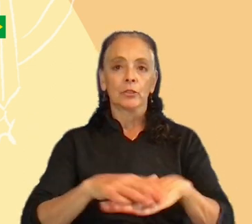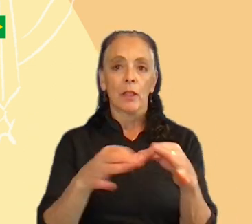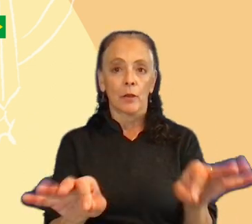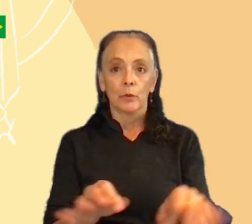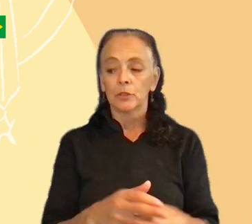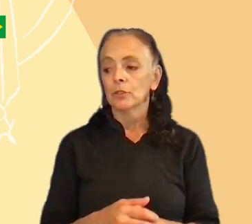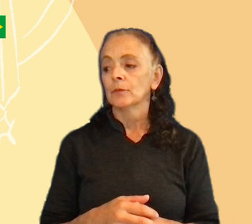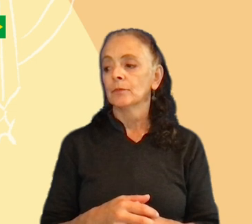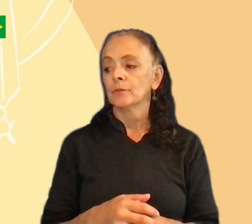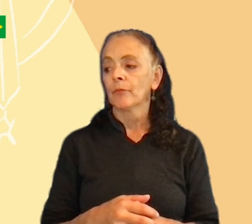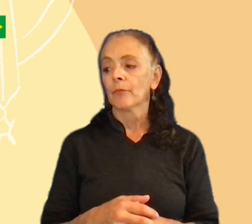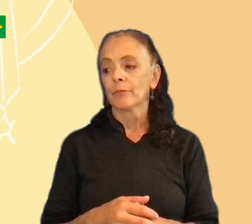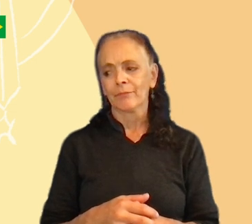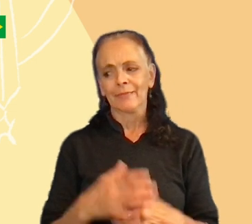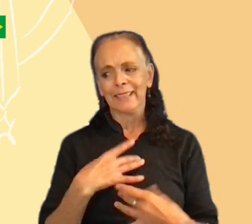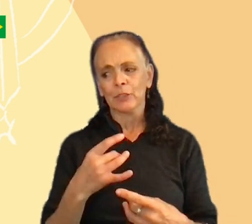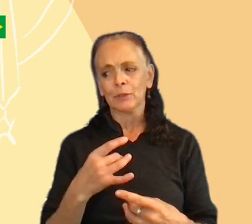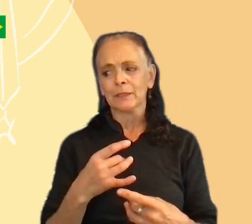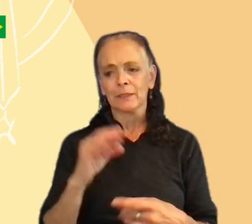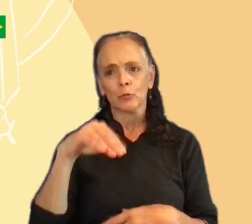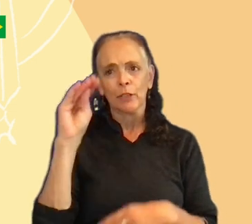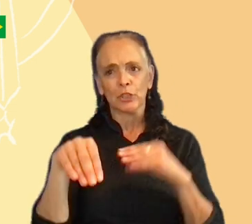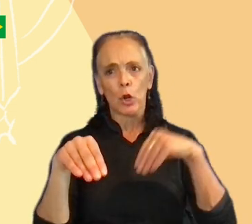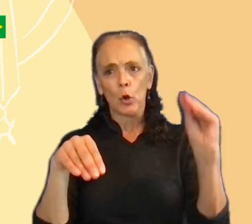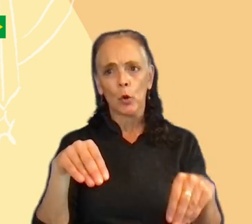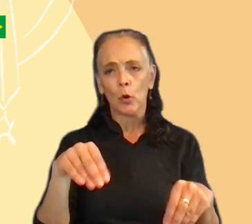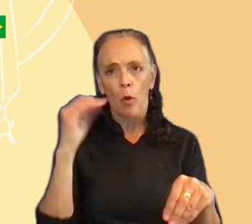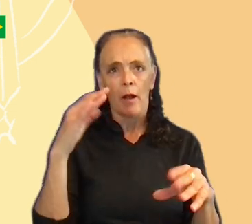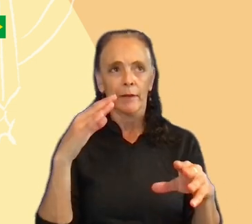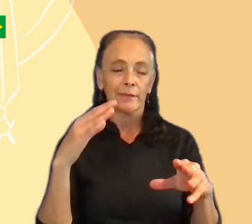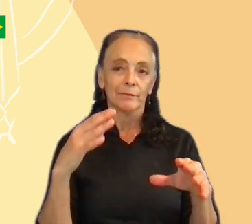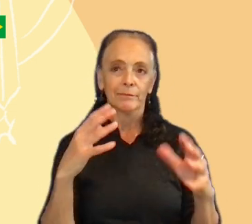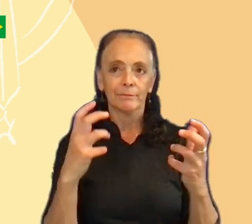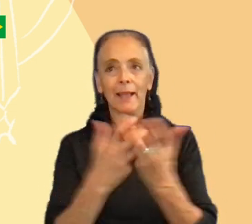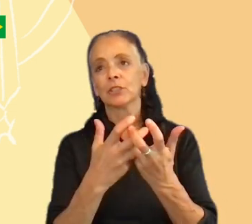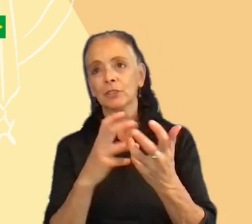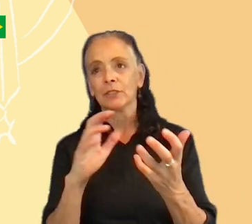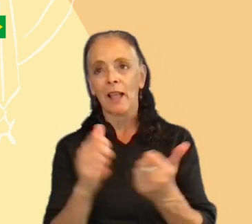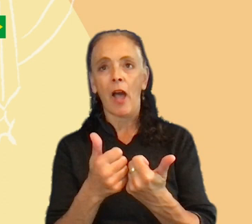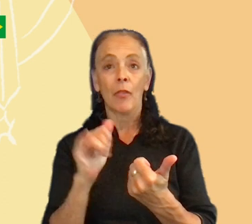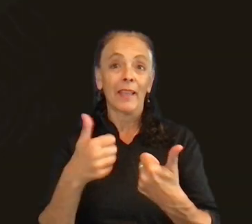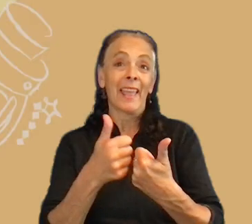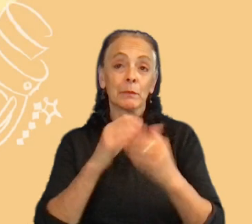is interesting because it matches how the game is distributed in Latin America.